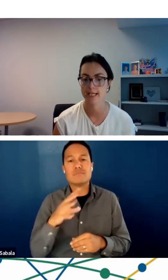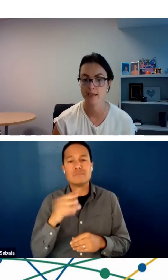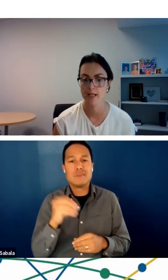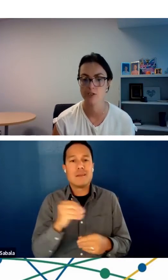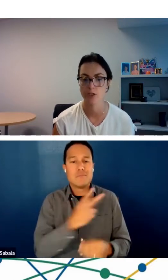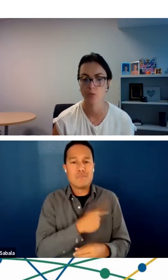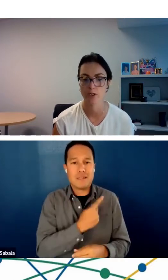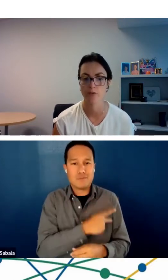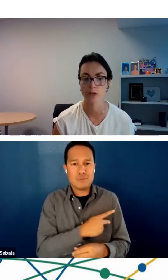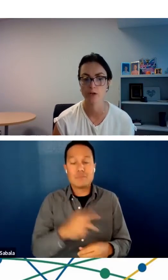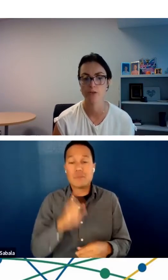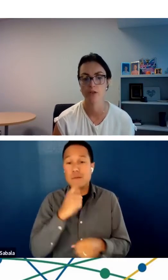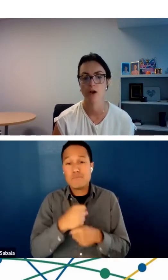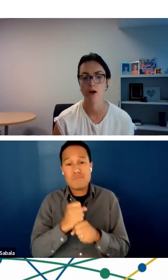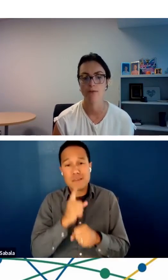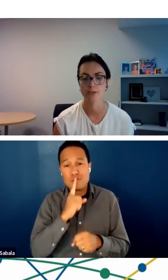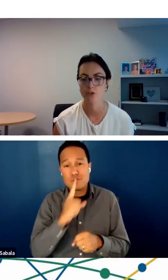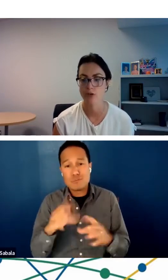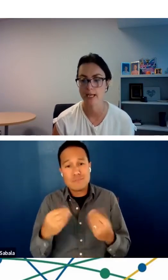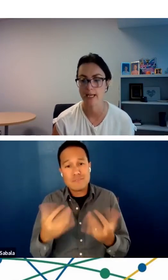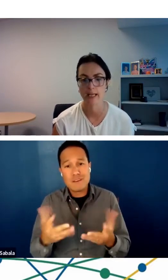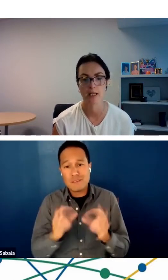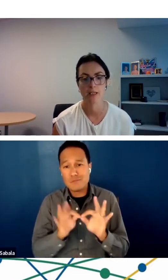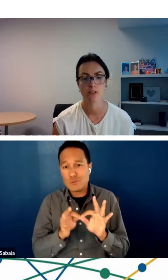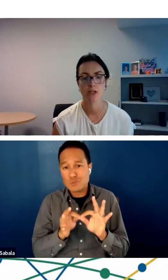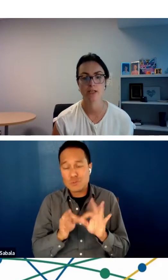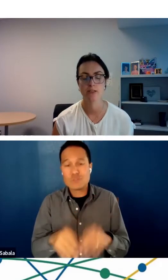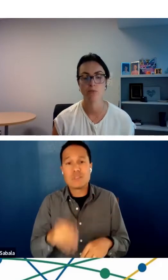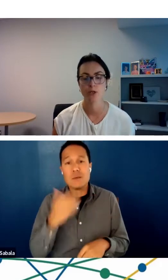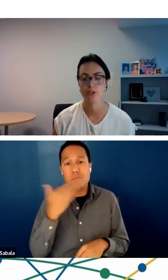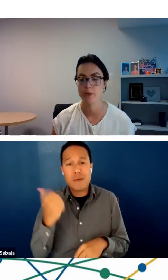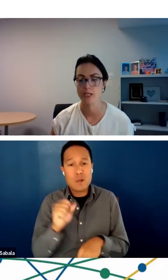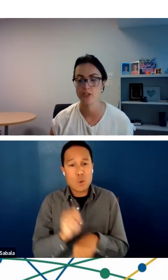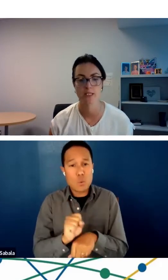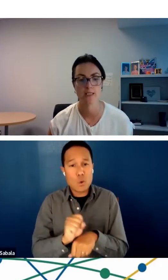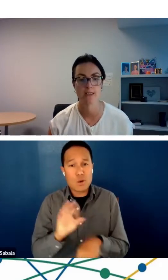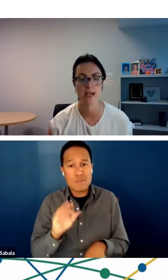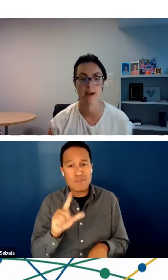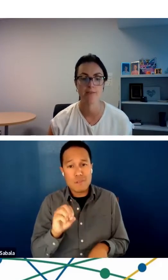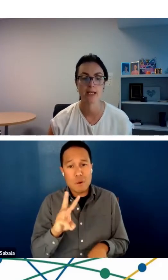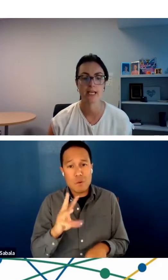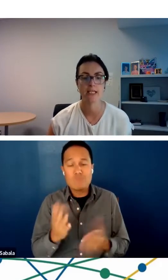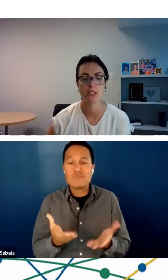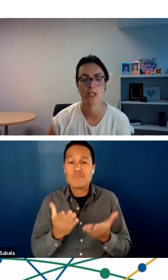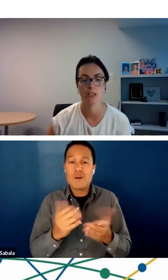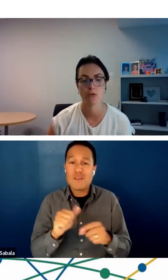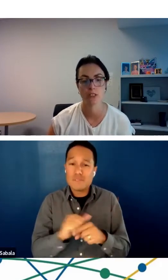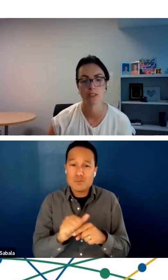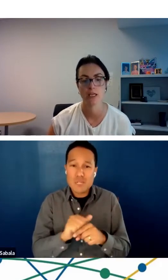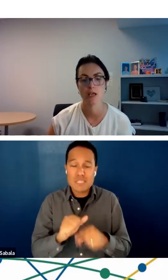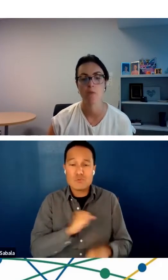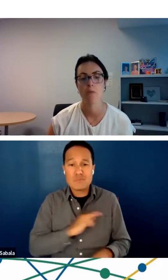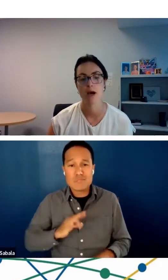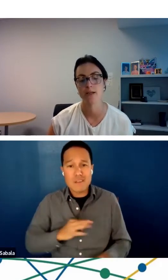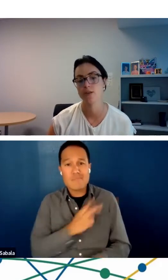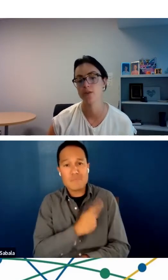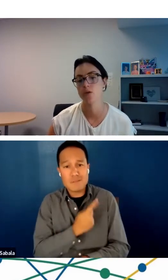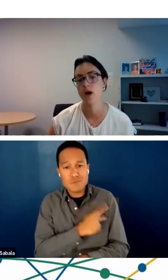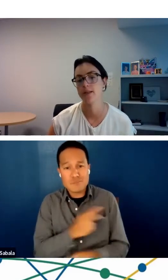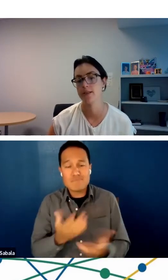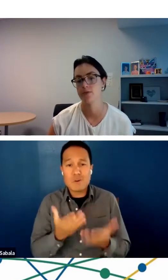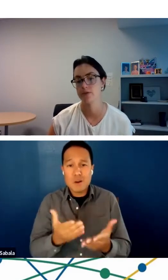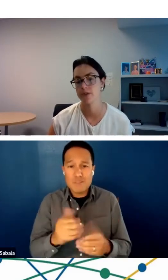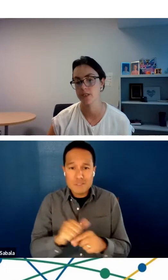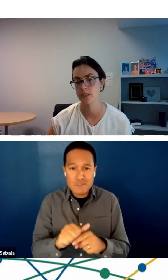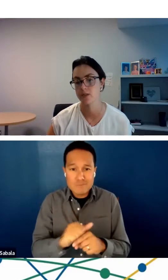simplify technology and workflows, offer training and support to patients and staff, and continuously monitor